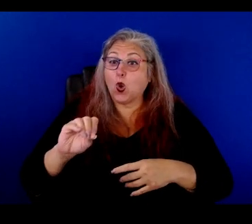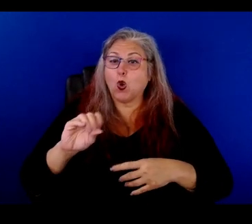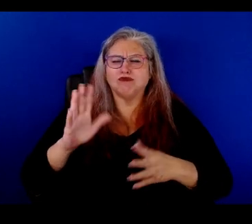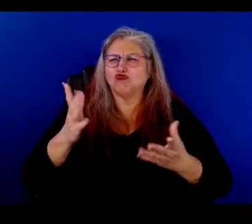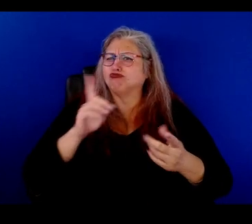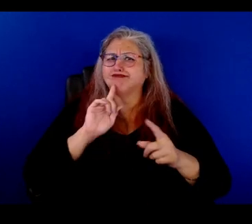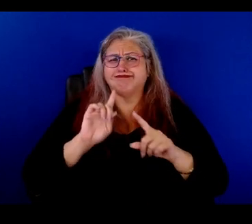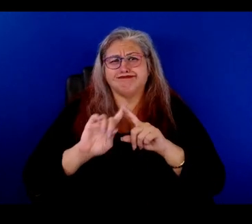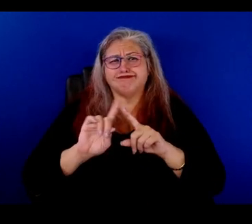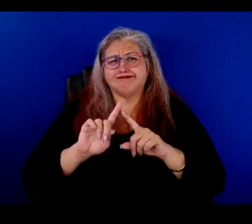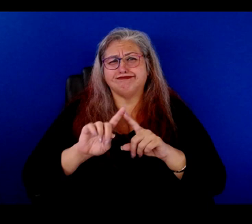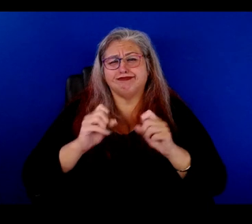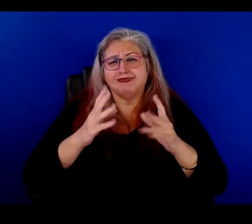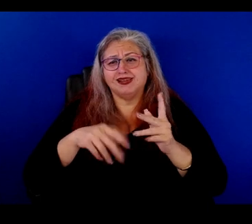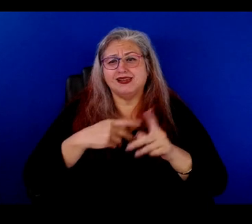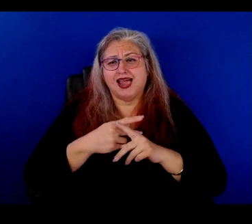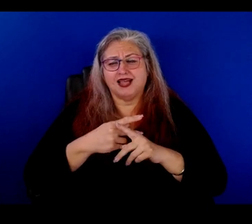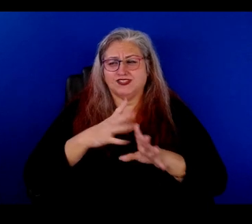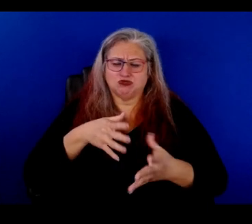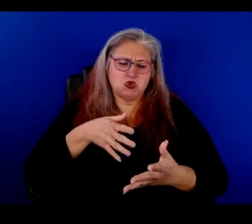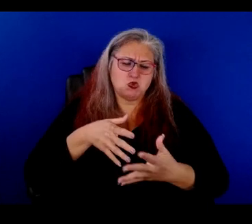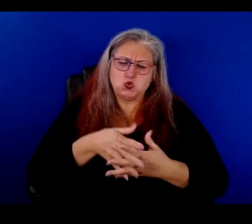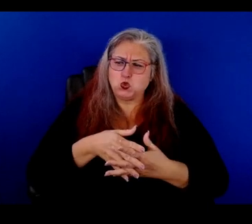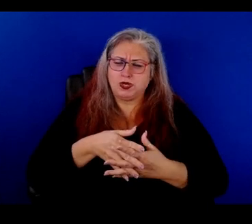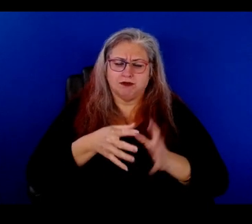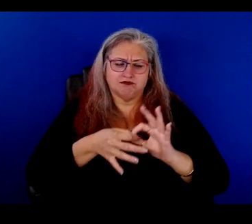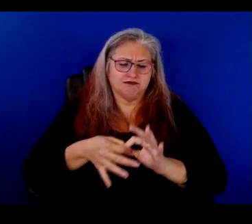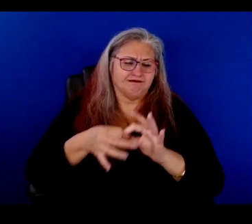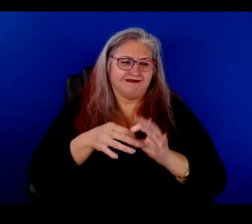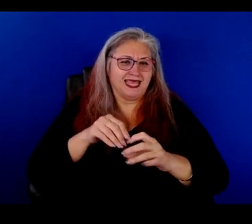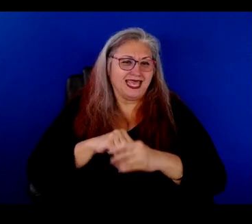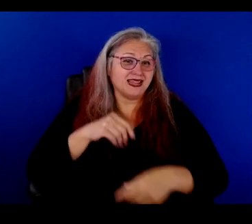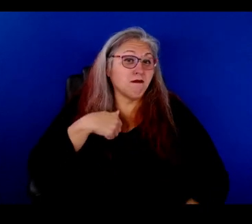all kinds. It's all like rooted somehow together in my brain.